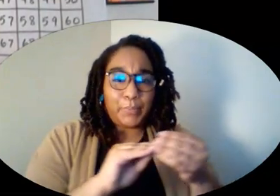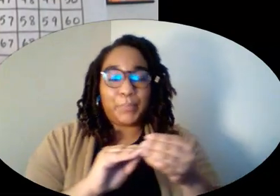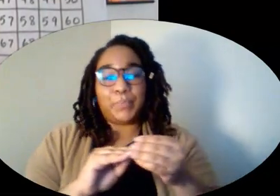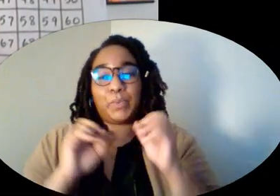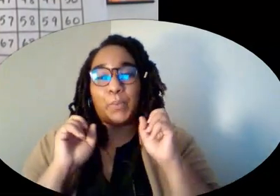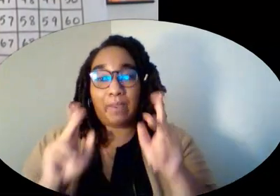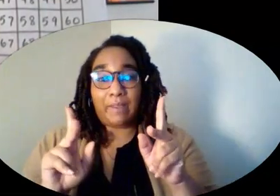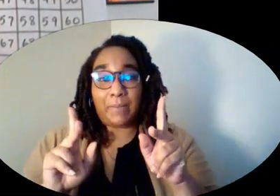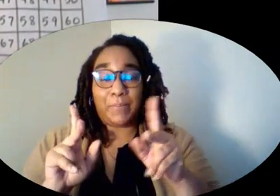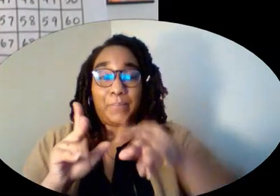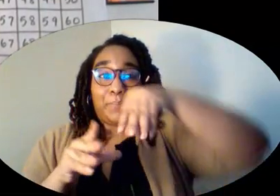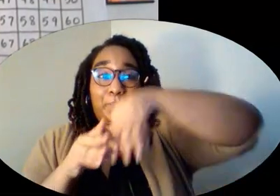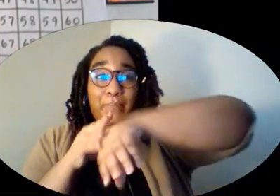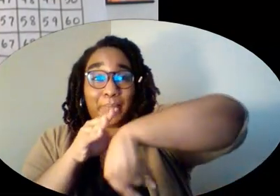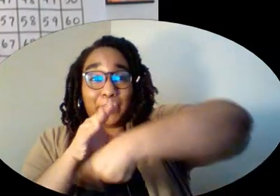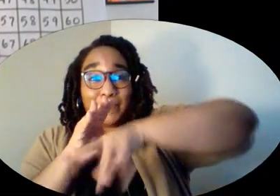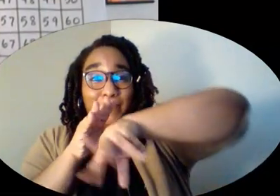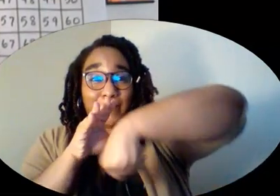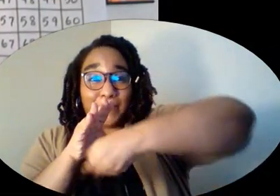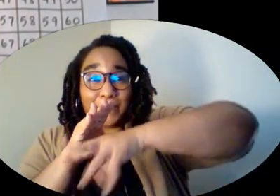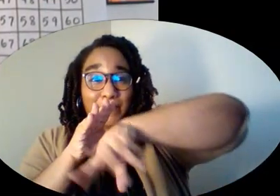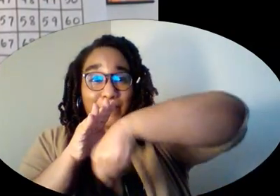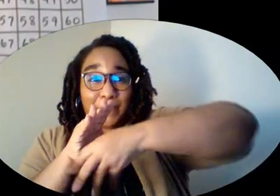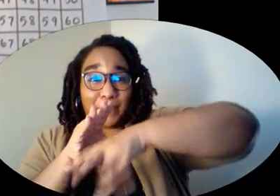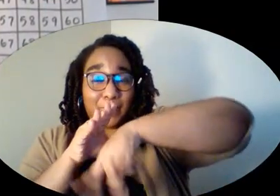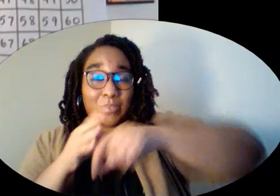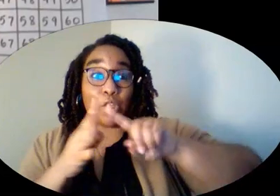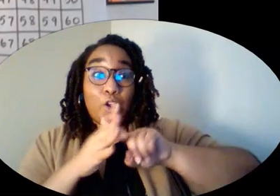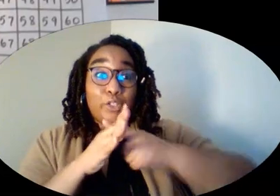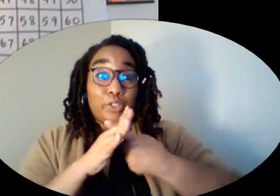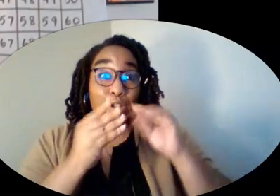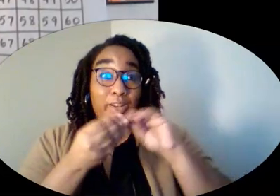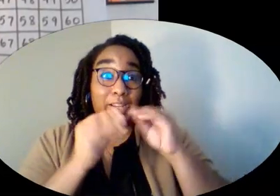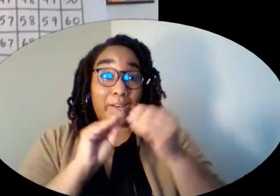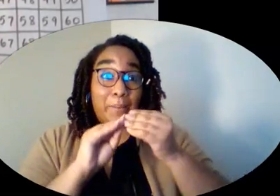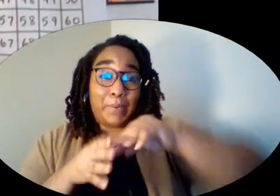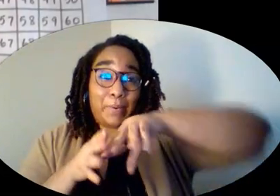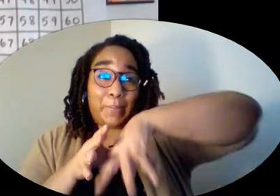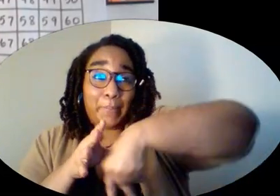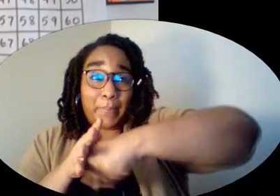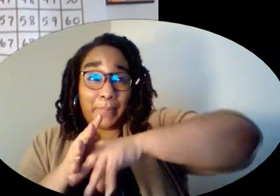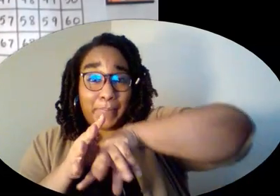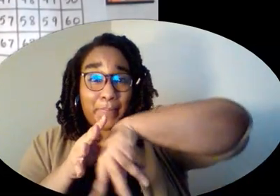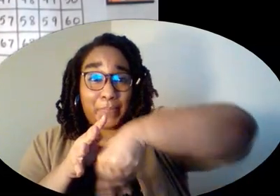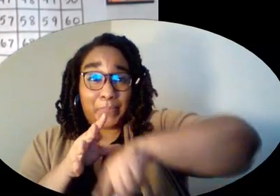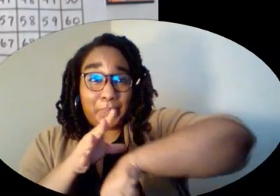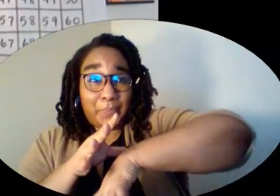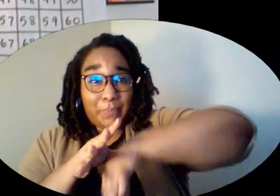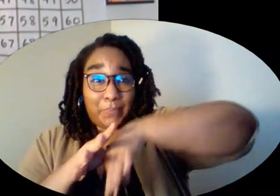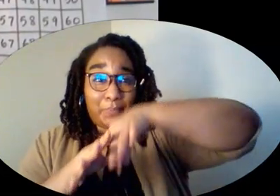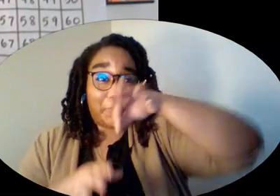Okay, no peekies. Our starting number, wait, yeah, okay, I was like, did I pick the wrong bag?